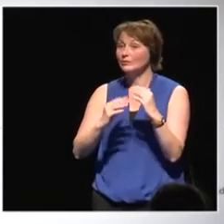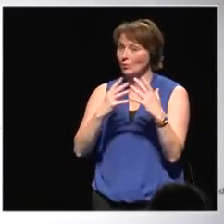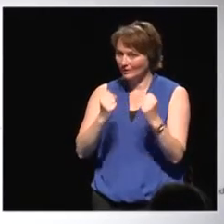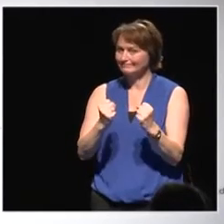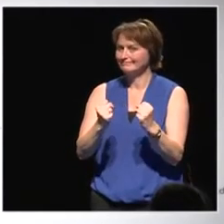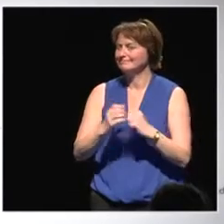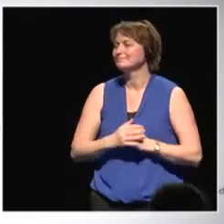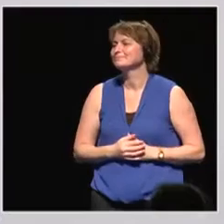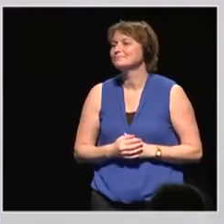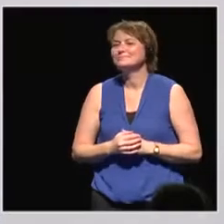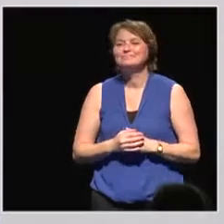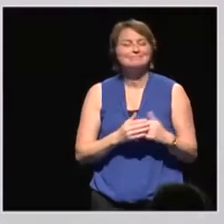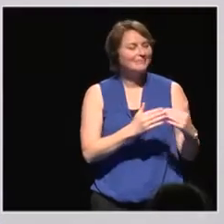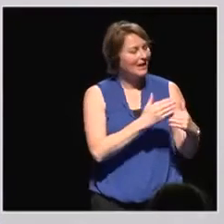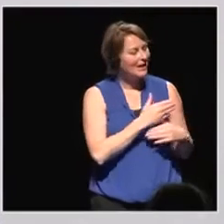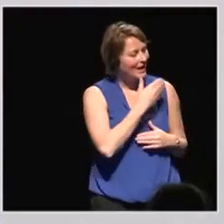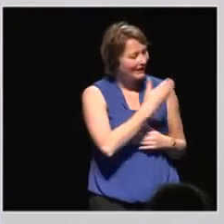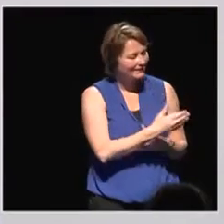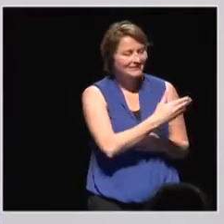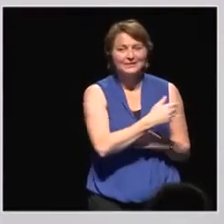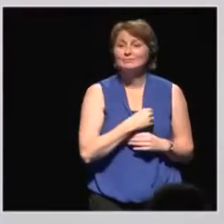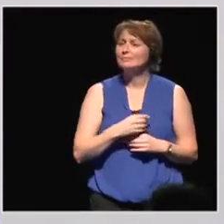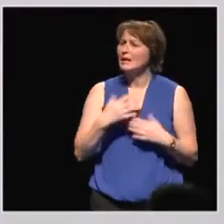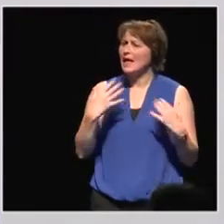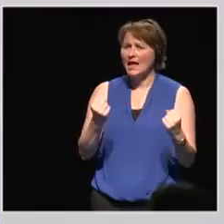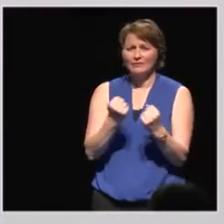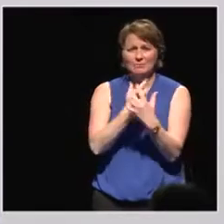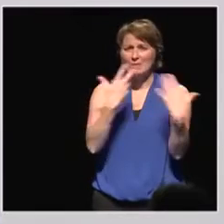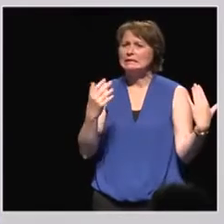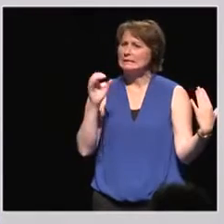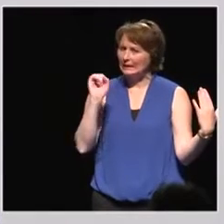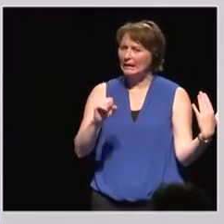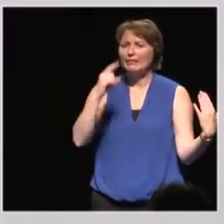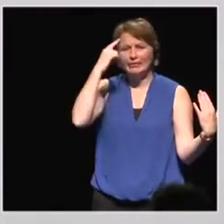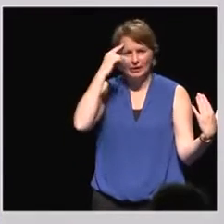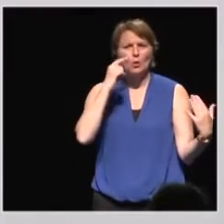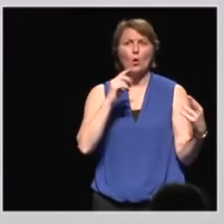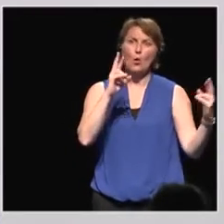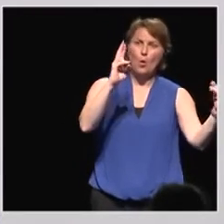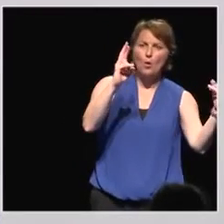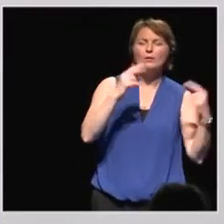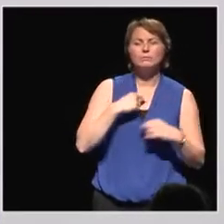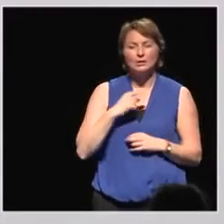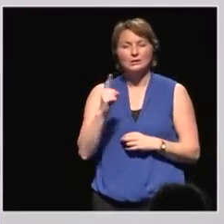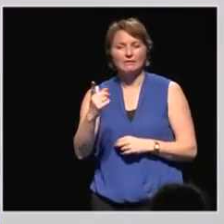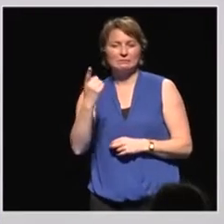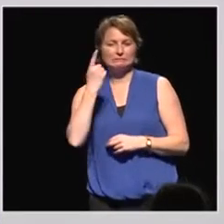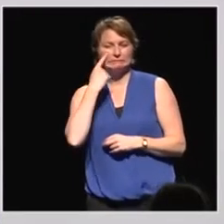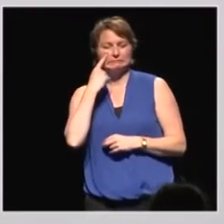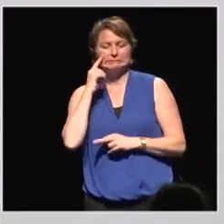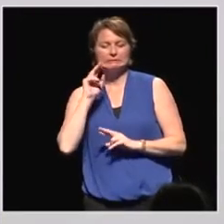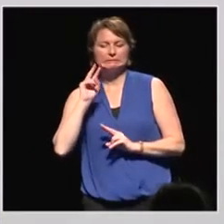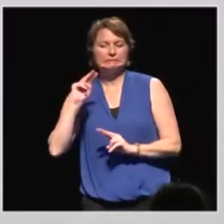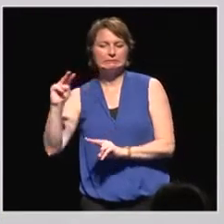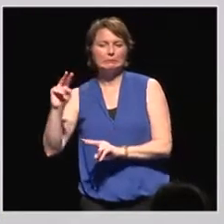Helmut, last word for you. There is a for hope, but there is also a reason for critical monitoring. Because we have seen so many decades